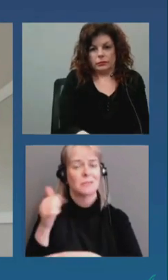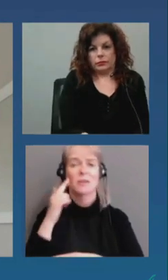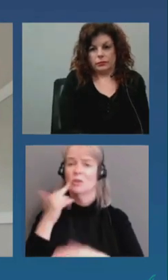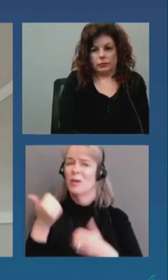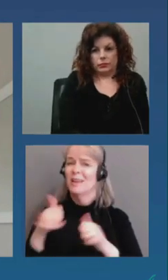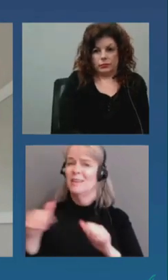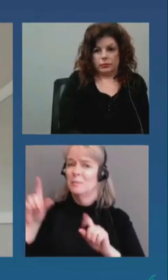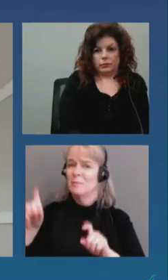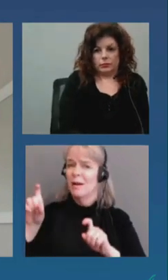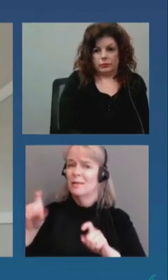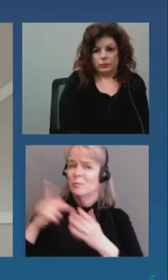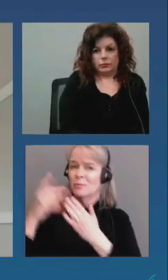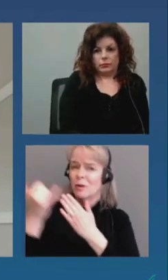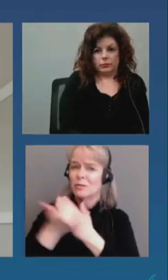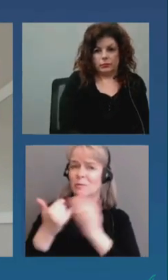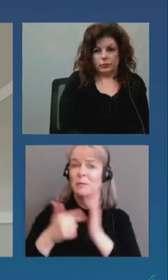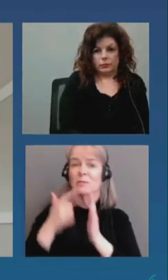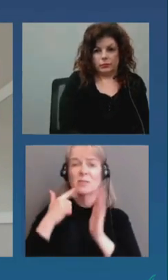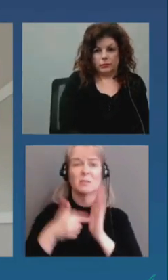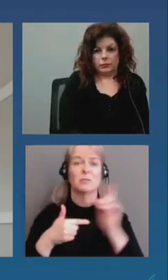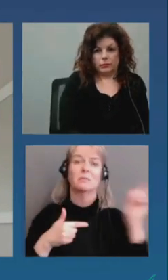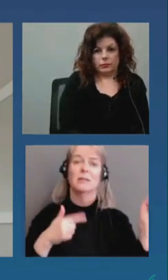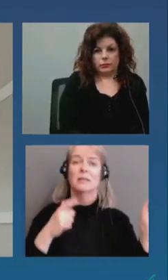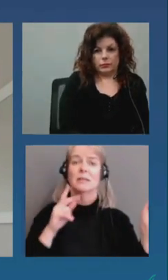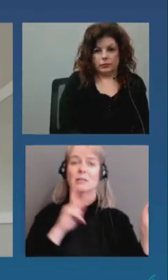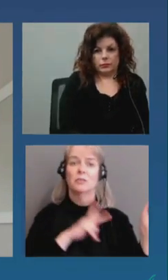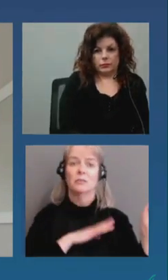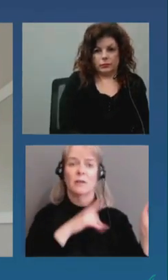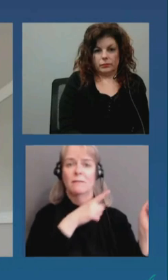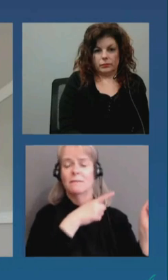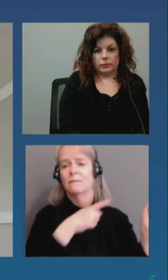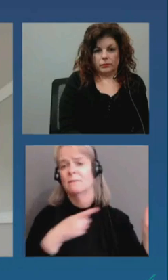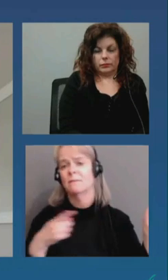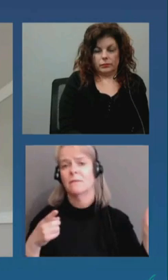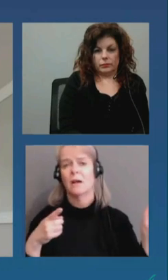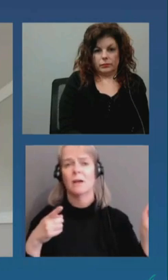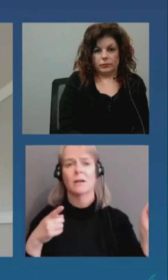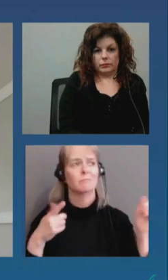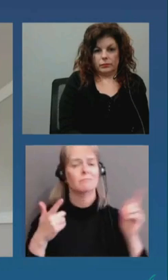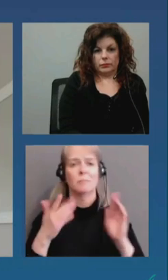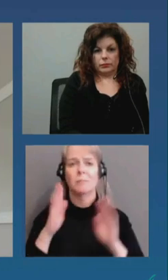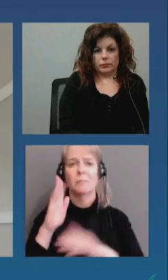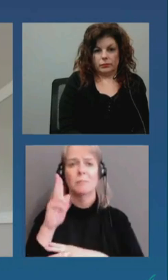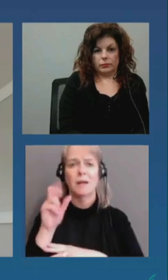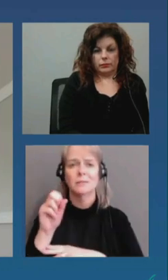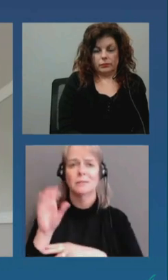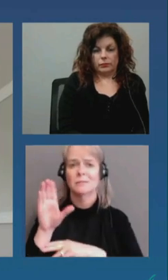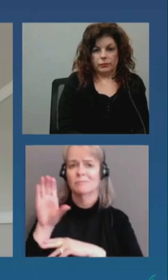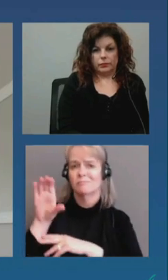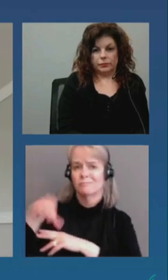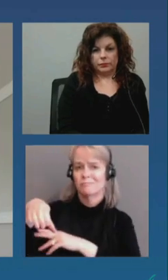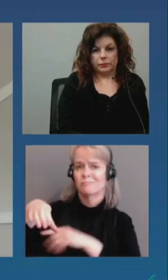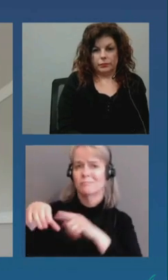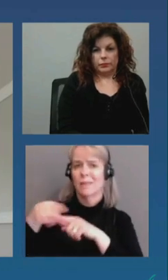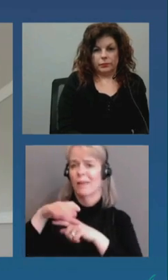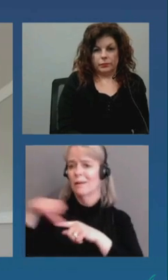buses parking in front of workplaces uh with the nurse inside and the workers could just to hop in the bus and get tested?